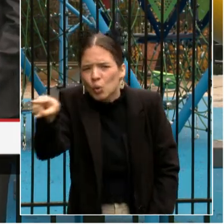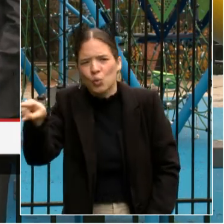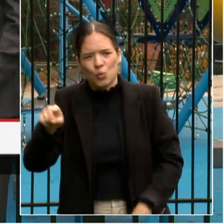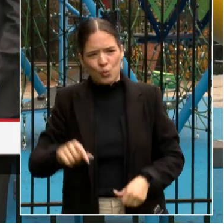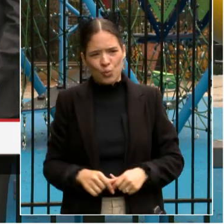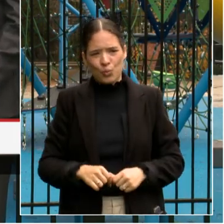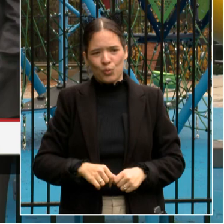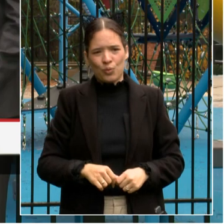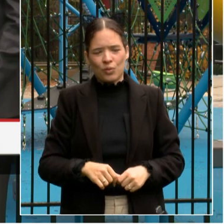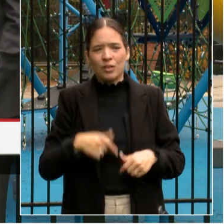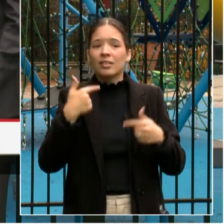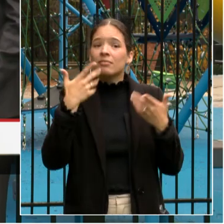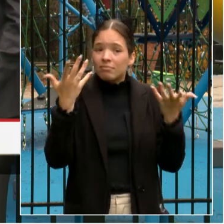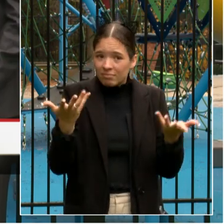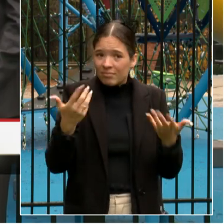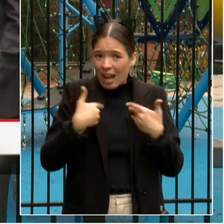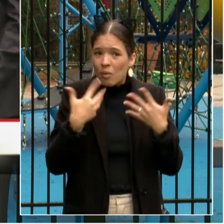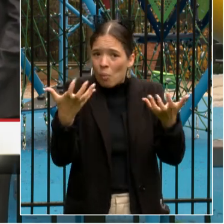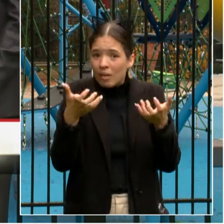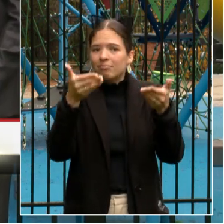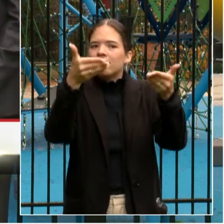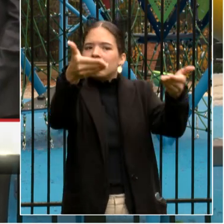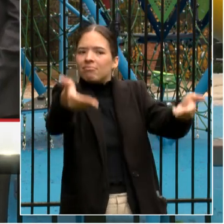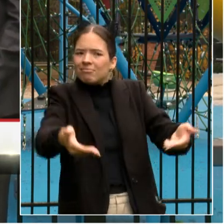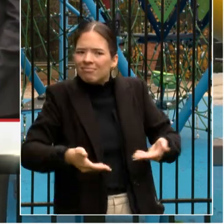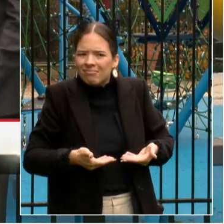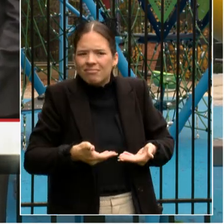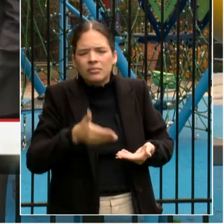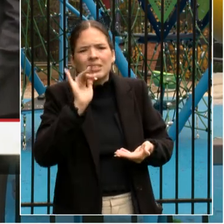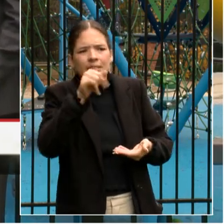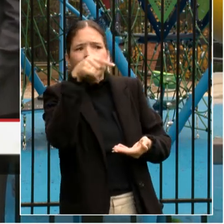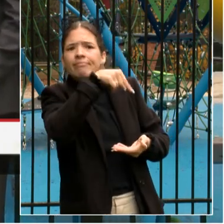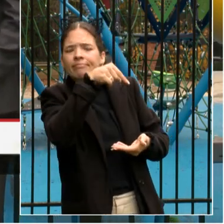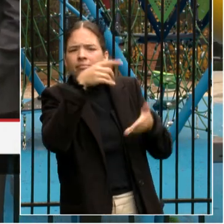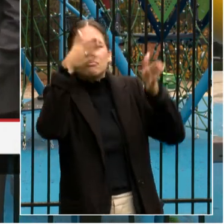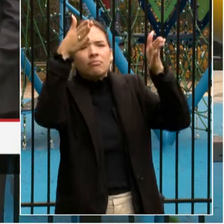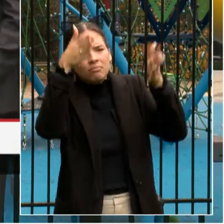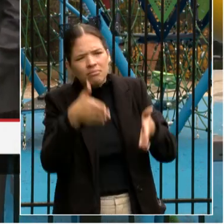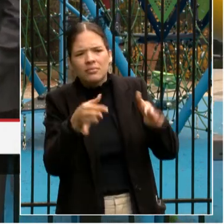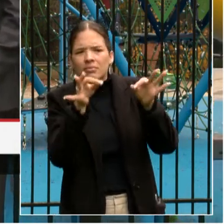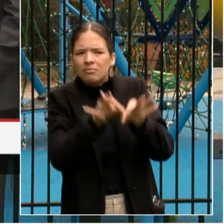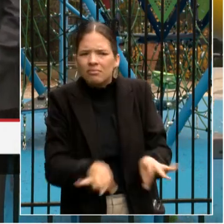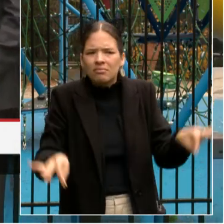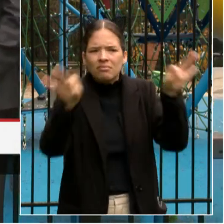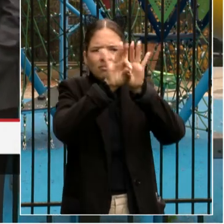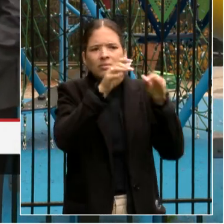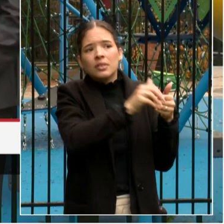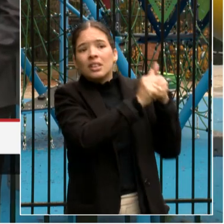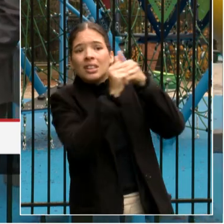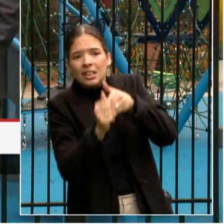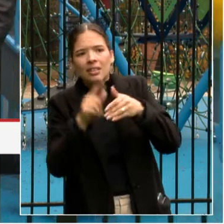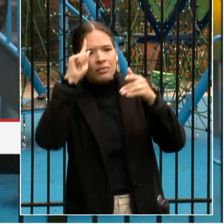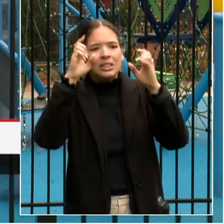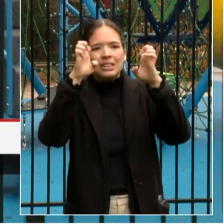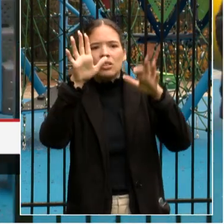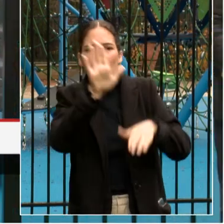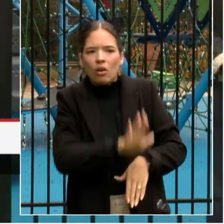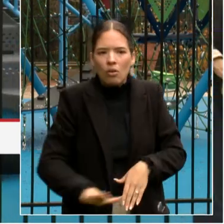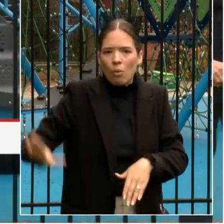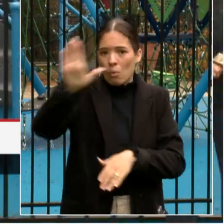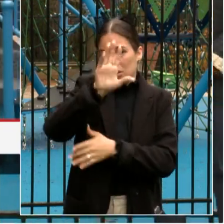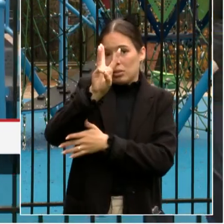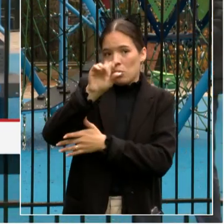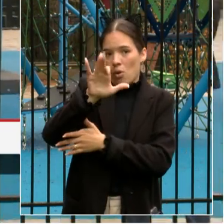a woman who has been instrumental in helping to lead education throughout Ward 3 and has been a staunch